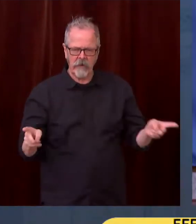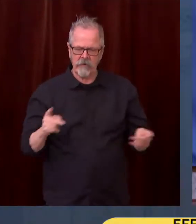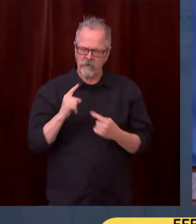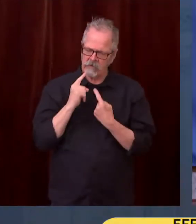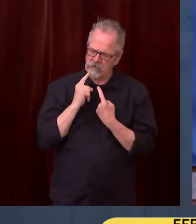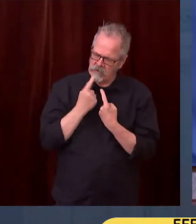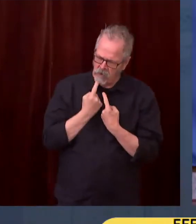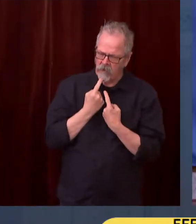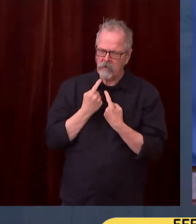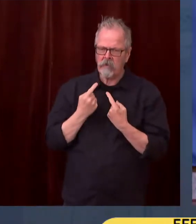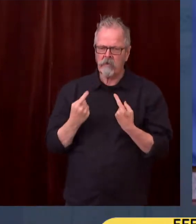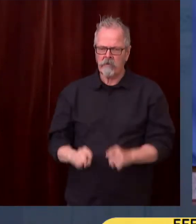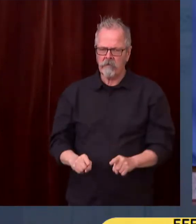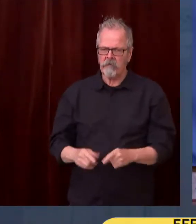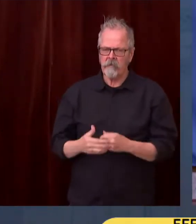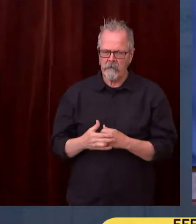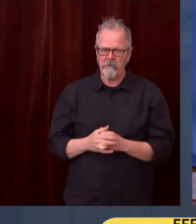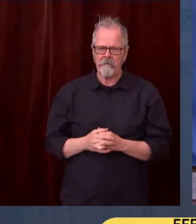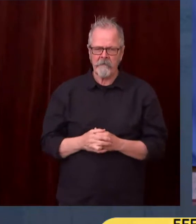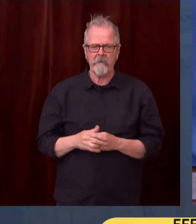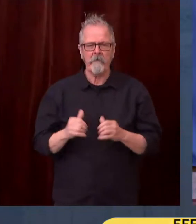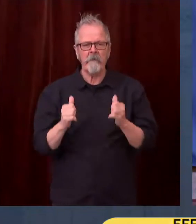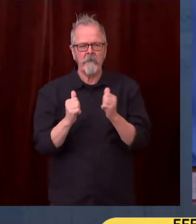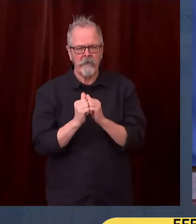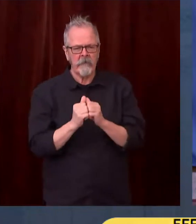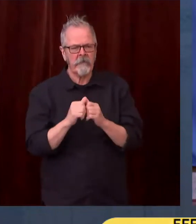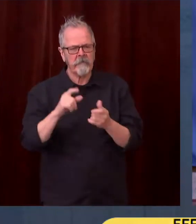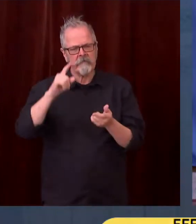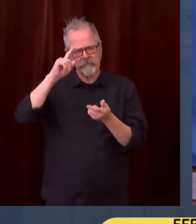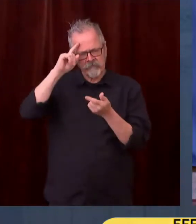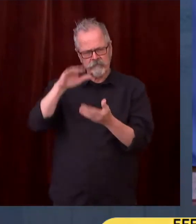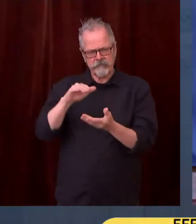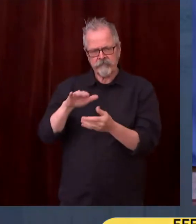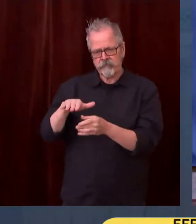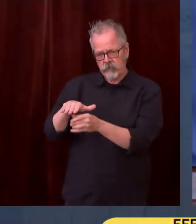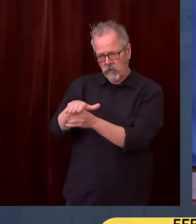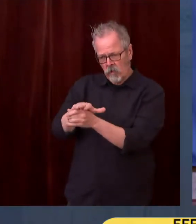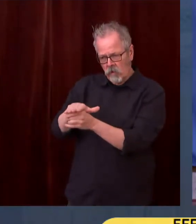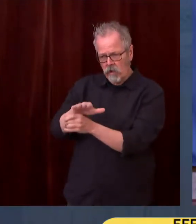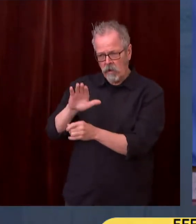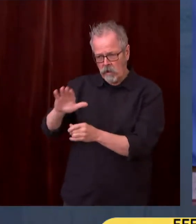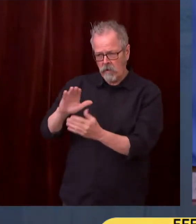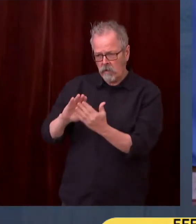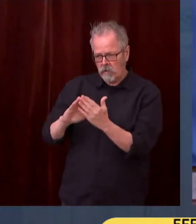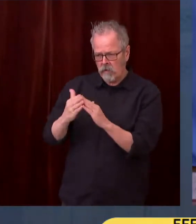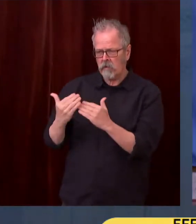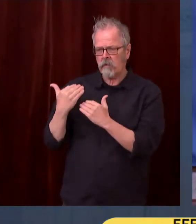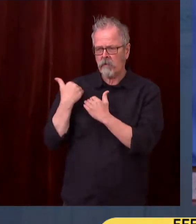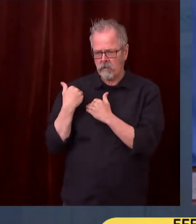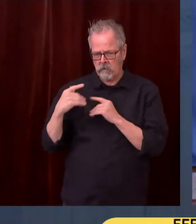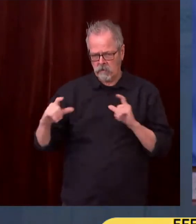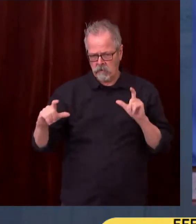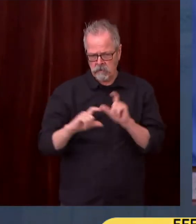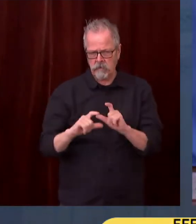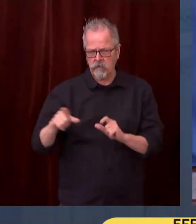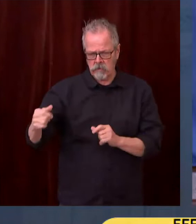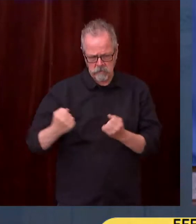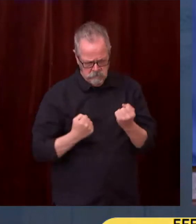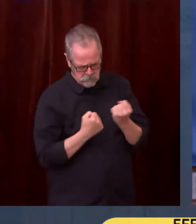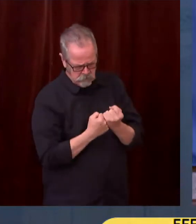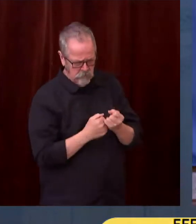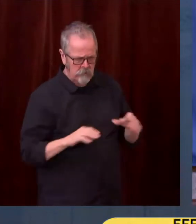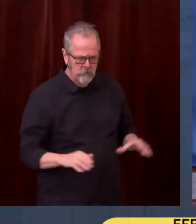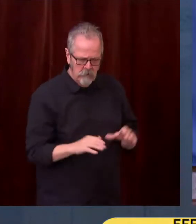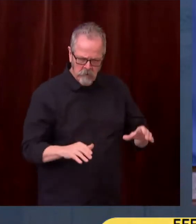responsibility with local communities to make sure we actually have effective programs. With that, we have two local leaders, Kirkland Mayor Penny